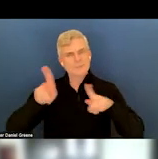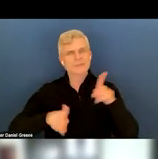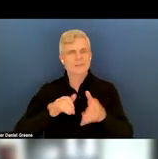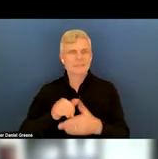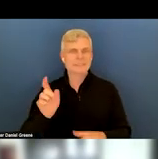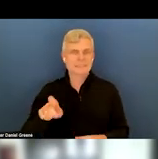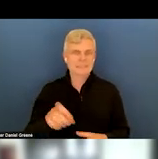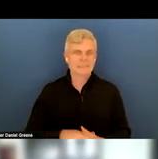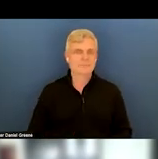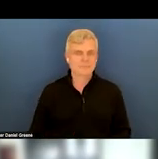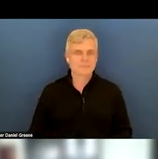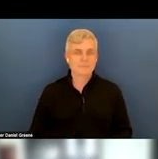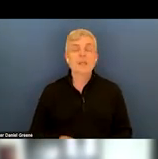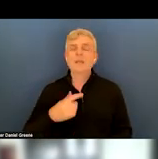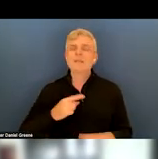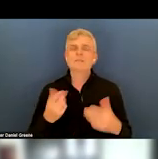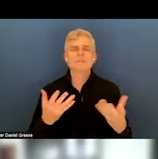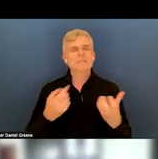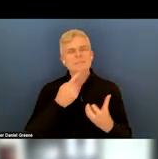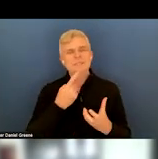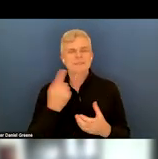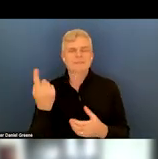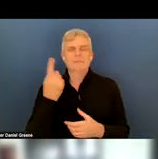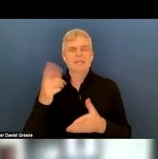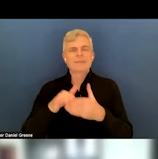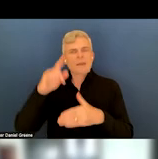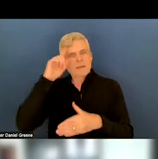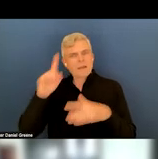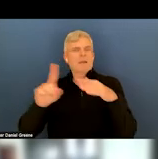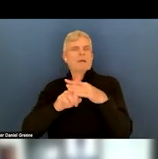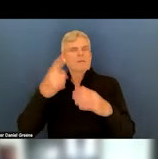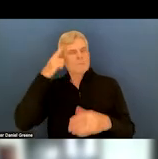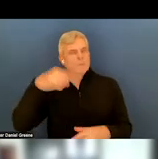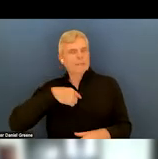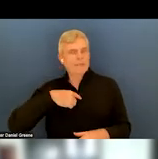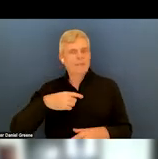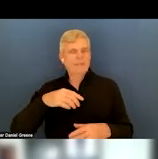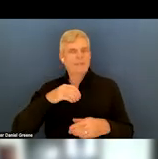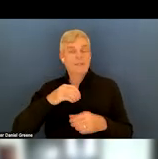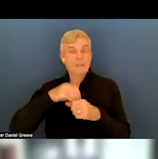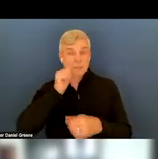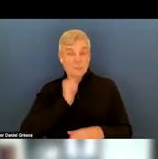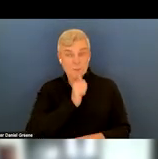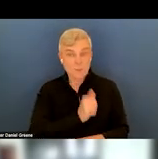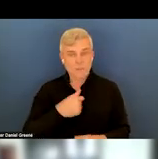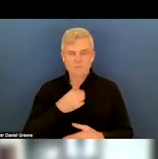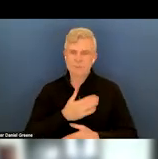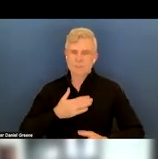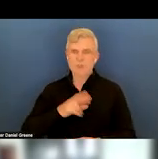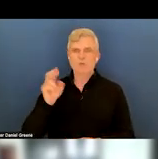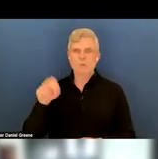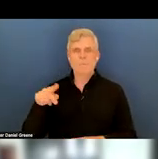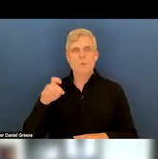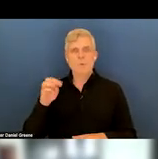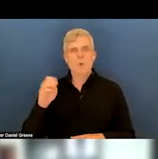But I just want to say the thing that jumped out for me in Arizona, and I appreciate Rep. Orwell, you're talking about, is the peer-first